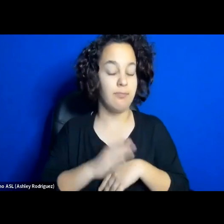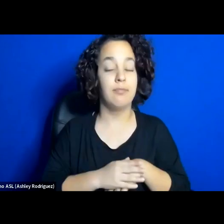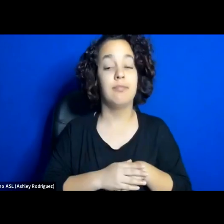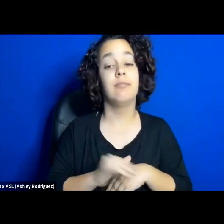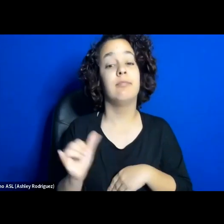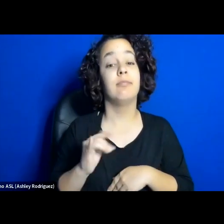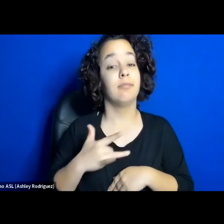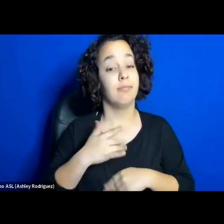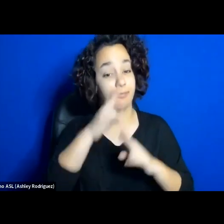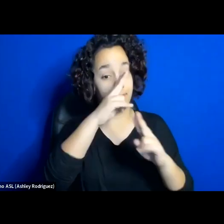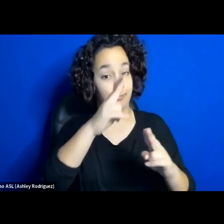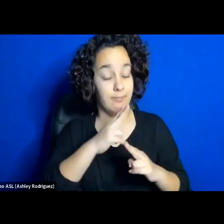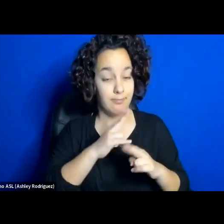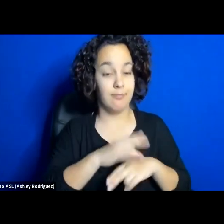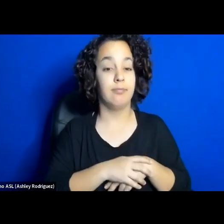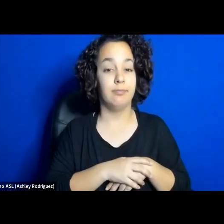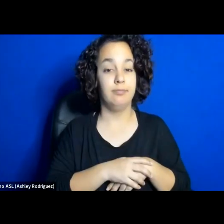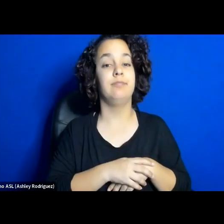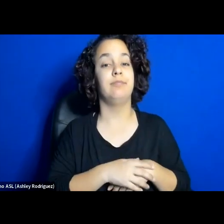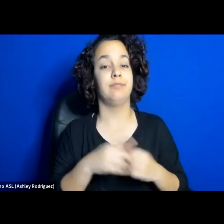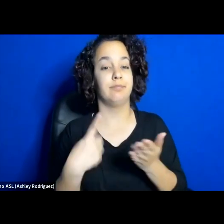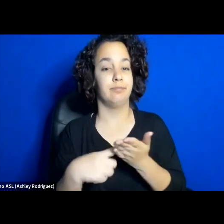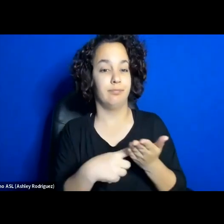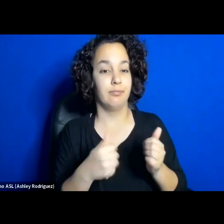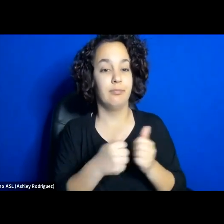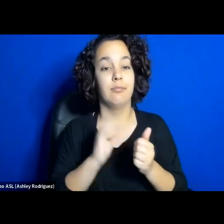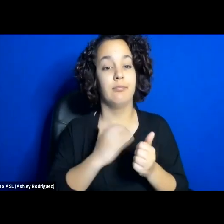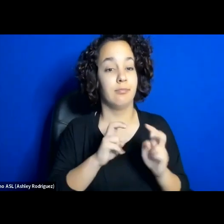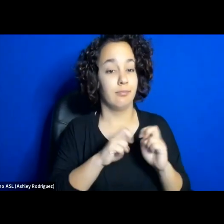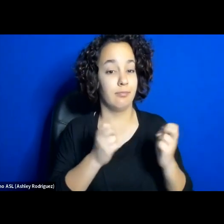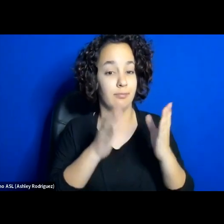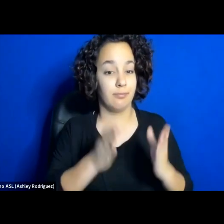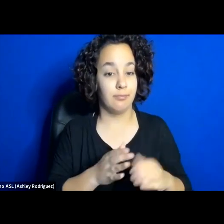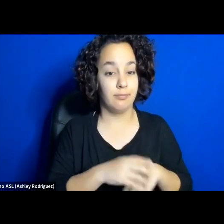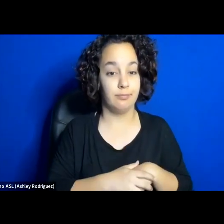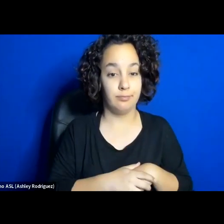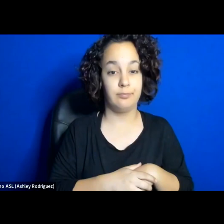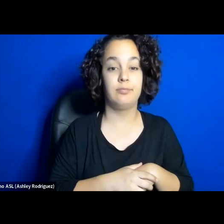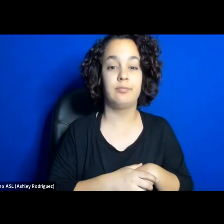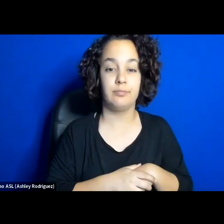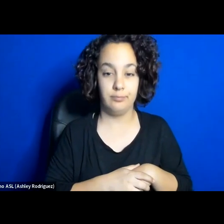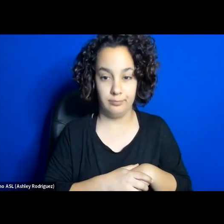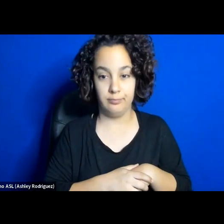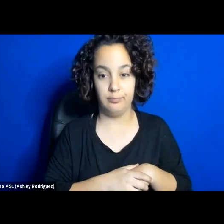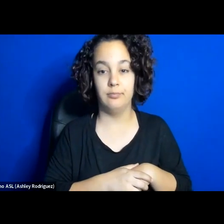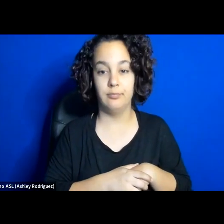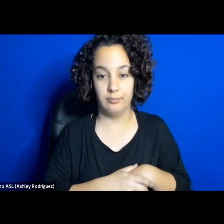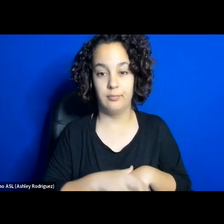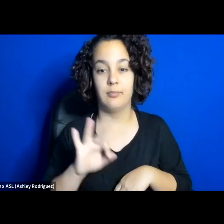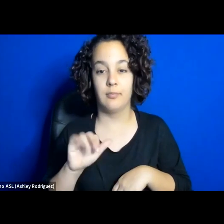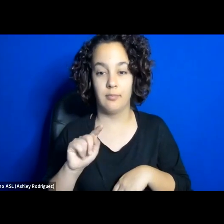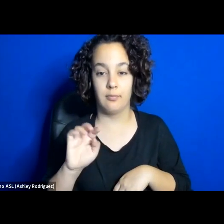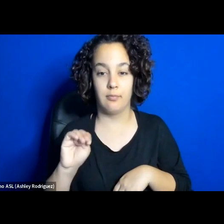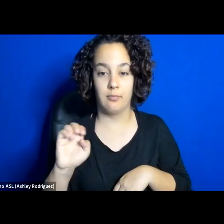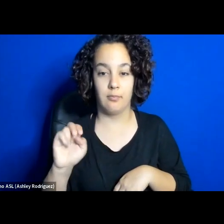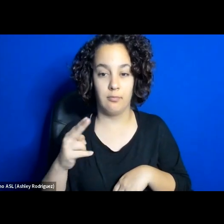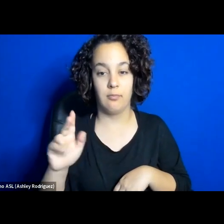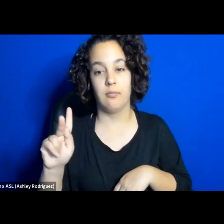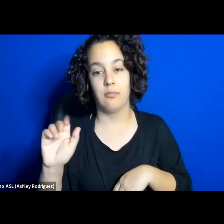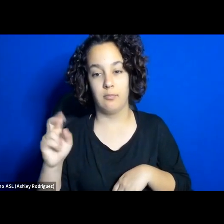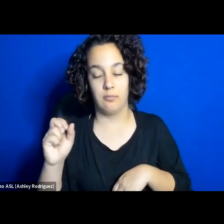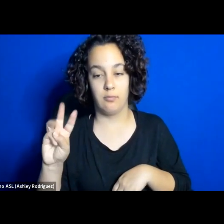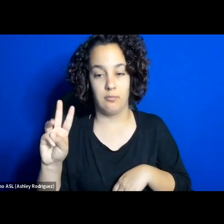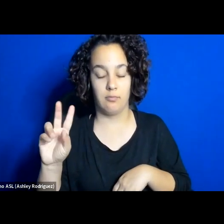conversation with our dear panelists, Dr. Azadeh Ganje, former professor at the University of Tehran, performance artist,